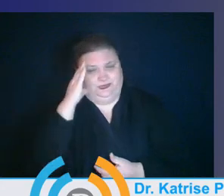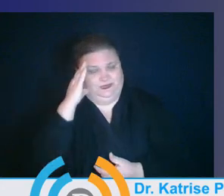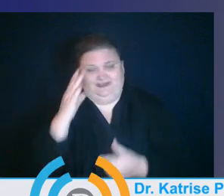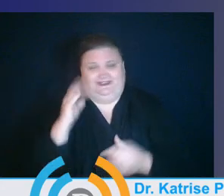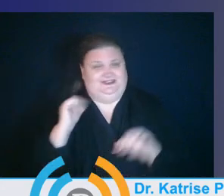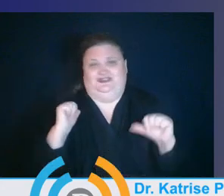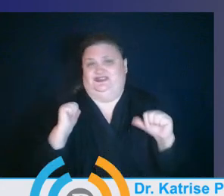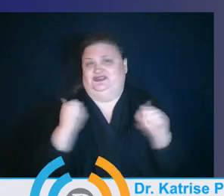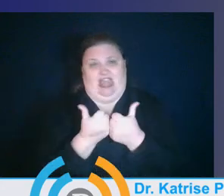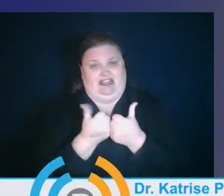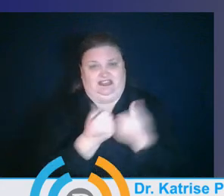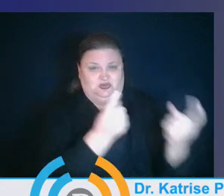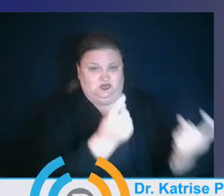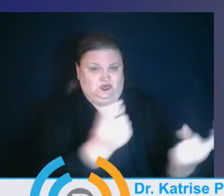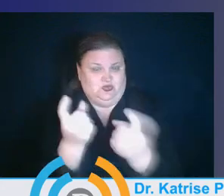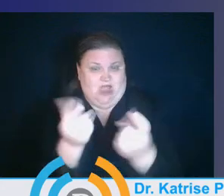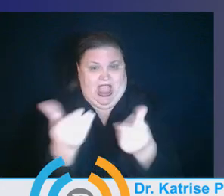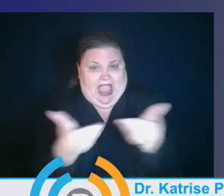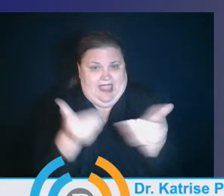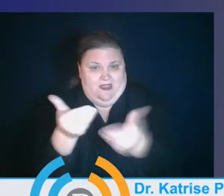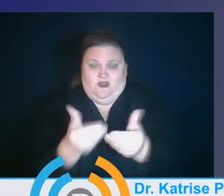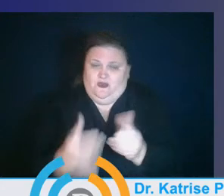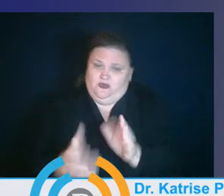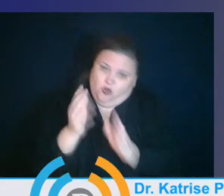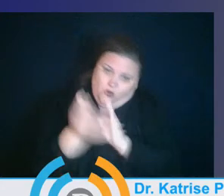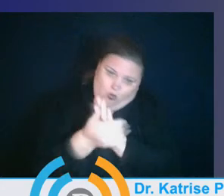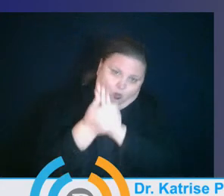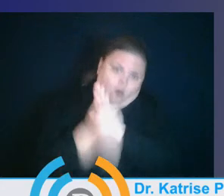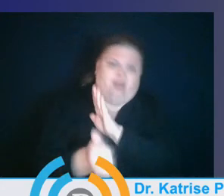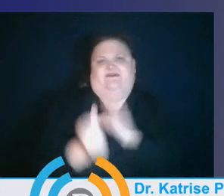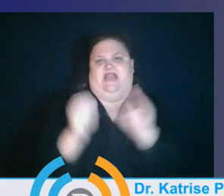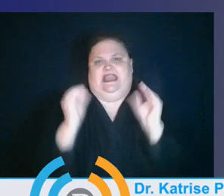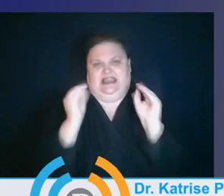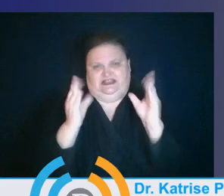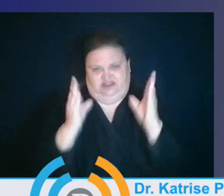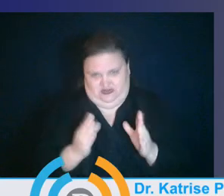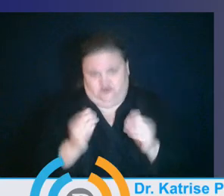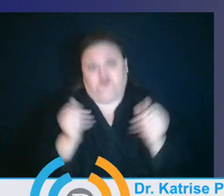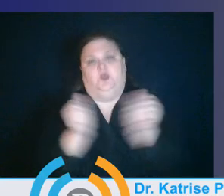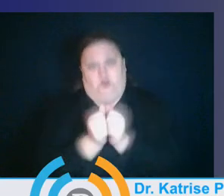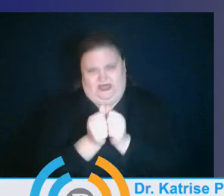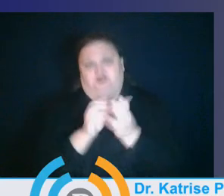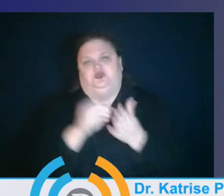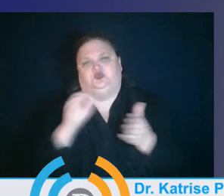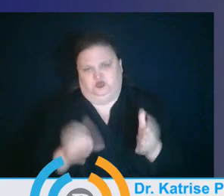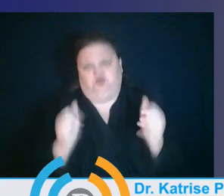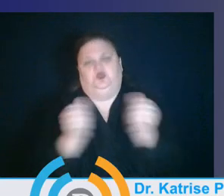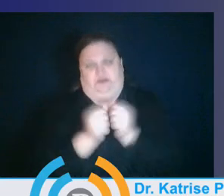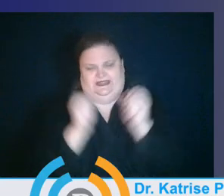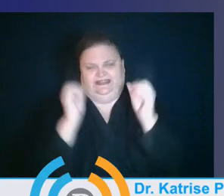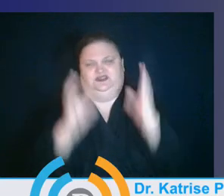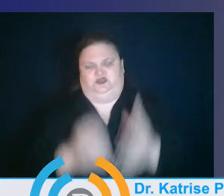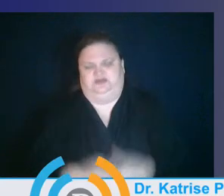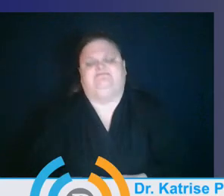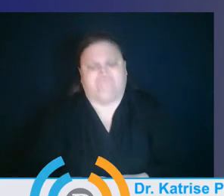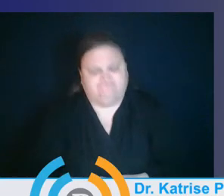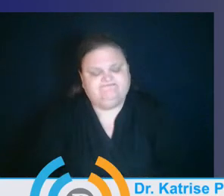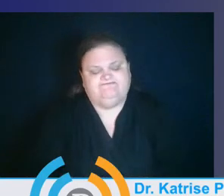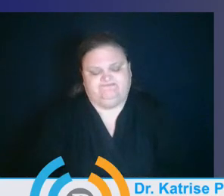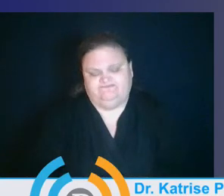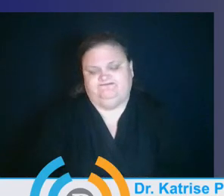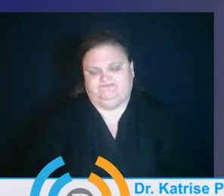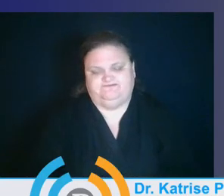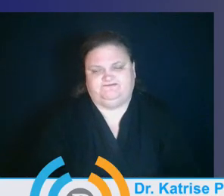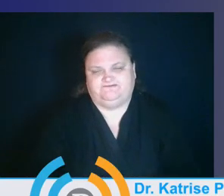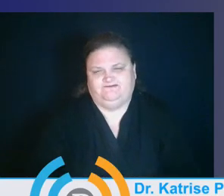quality educators in our classrooms with our students and our teachers. But here's what I can tell you about the fact that we didn't, you know,